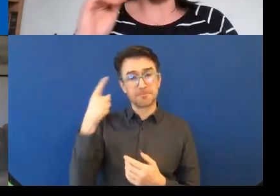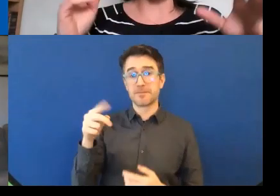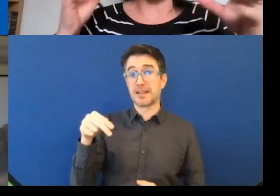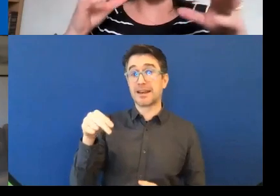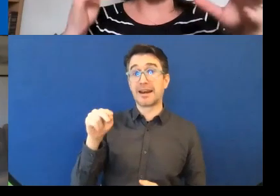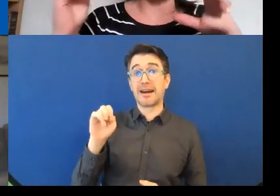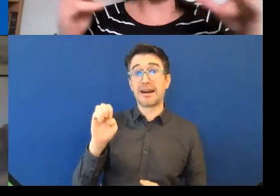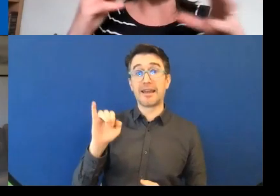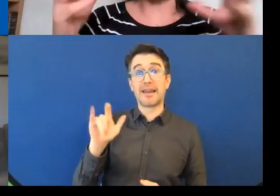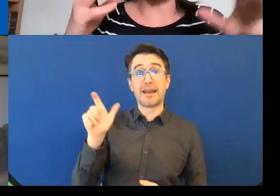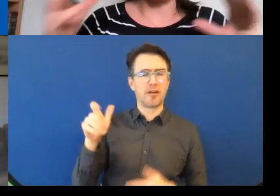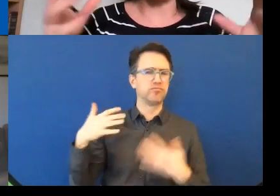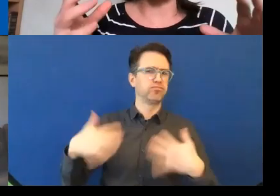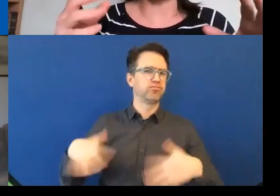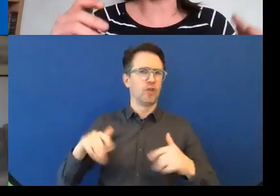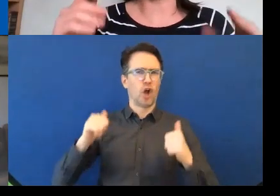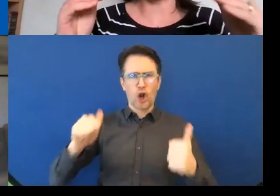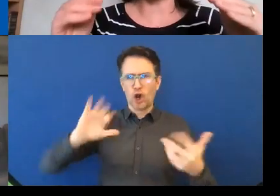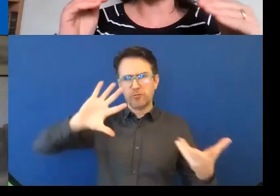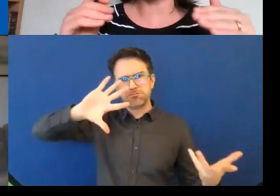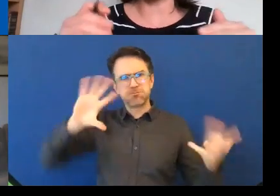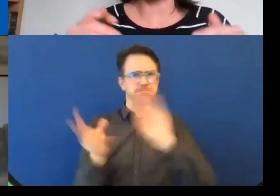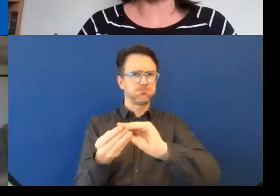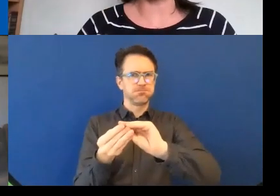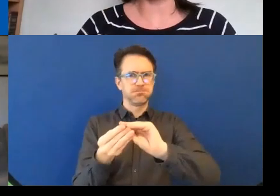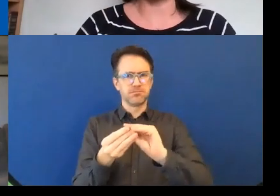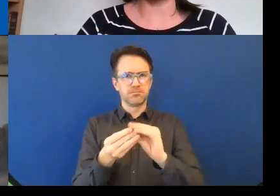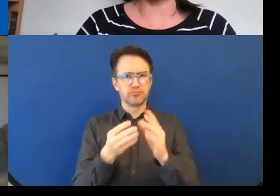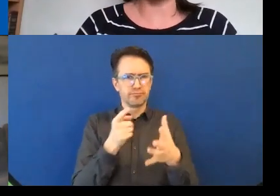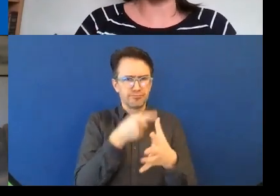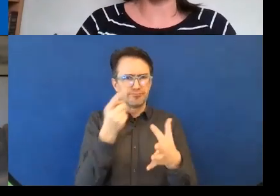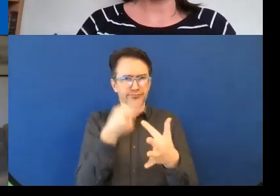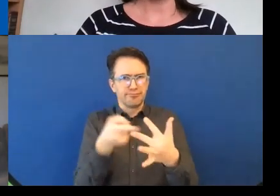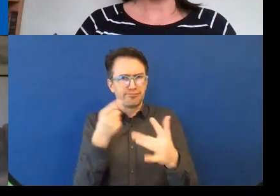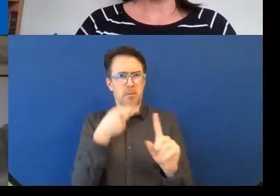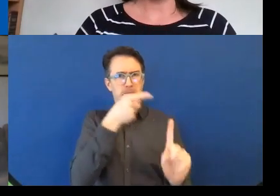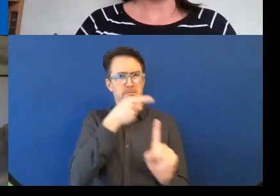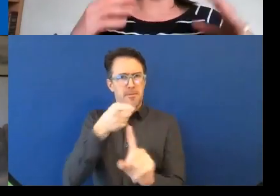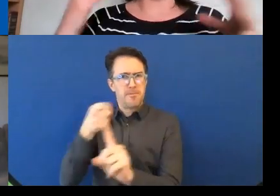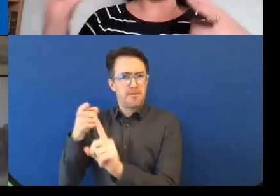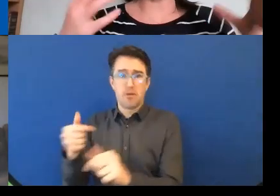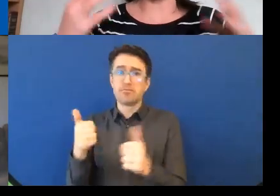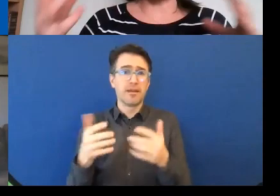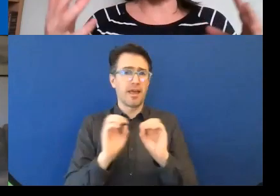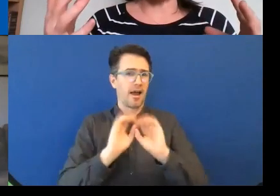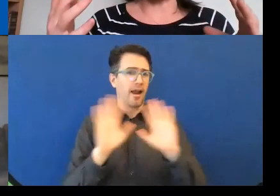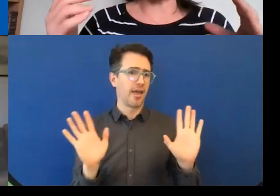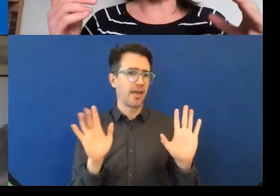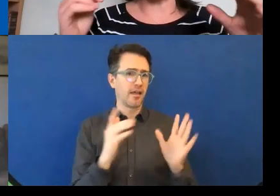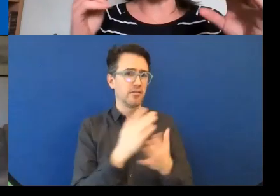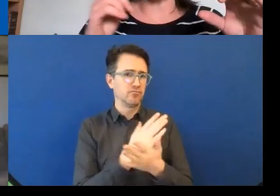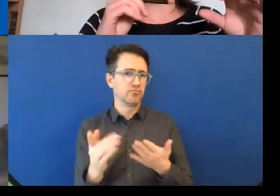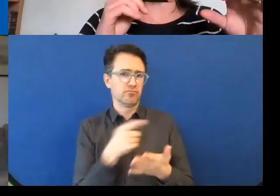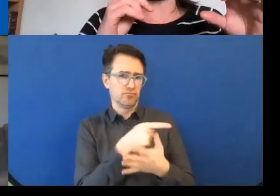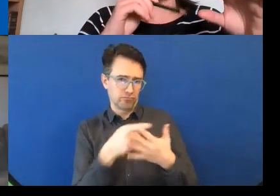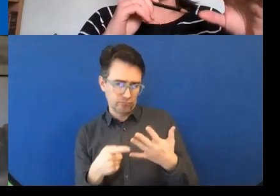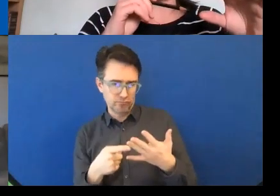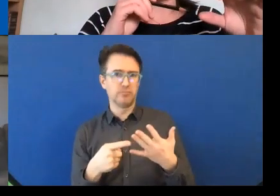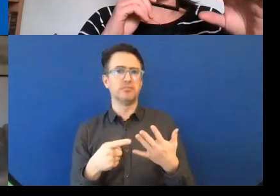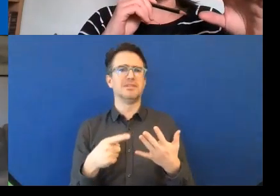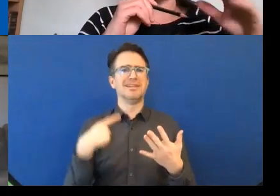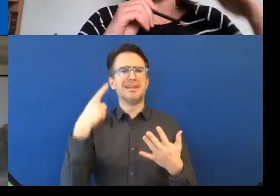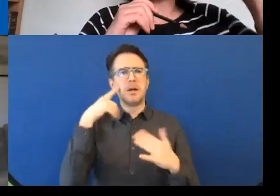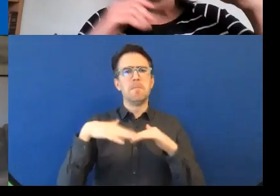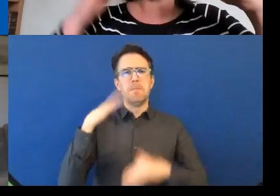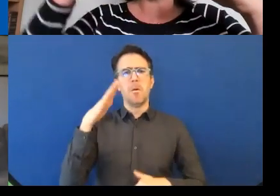that we, you know, is there so much difference that we have to focus on one person at a time? And I think yes and no, you know, what, what we do at Genius